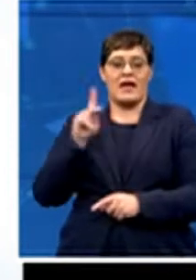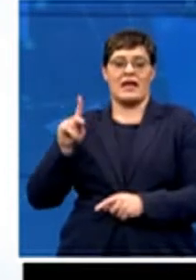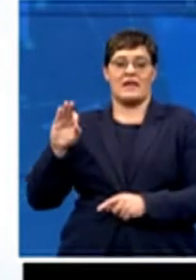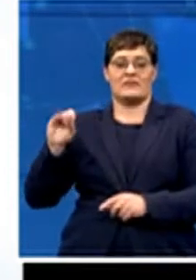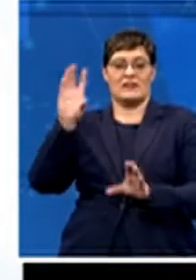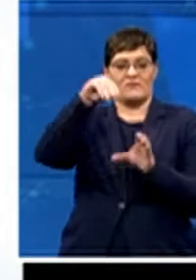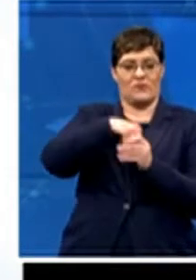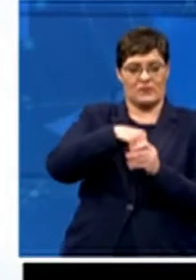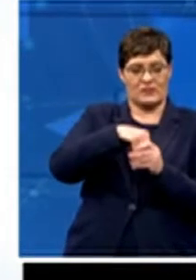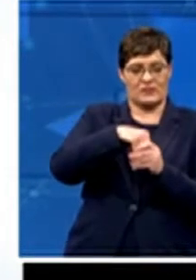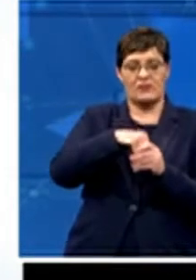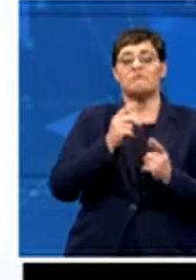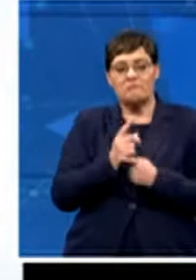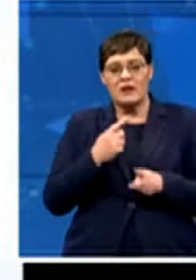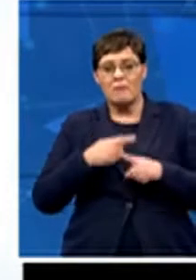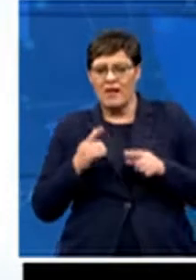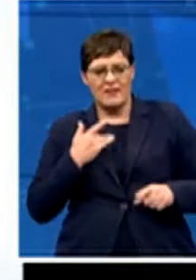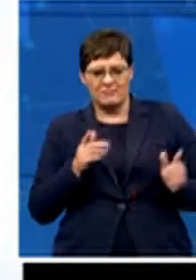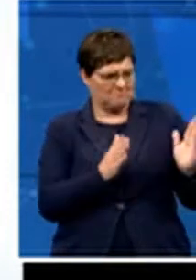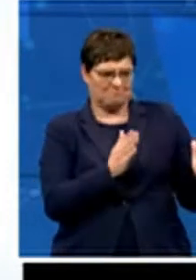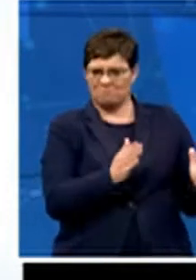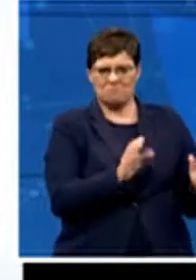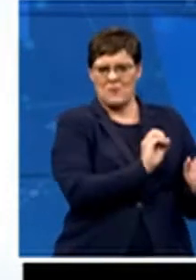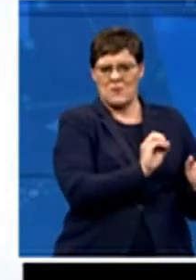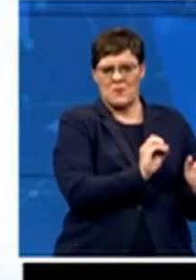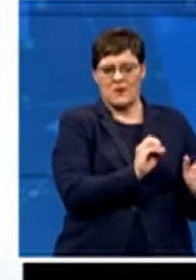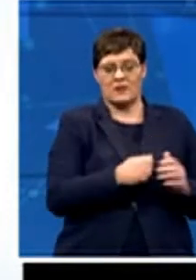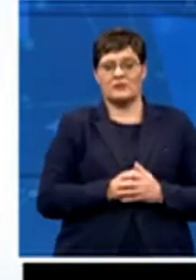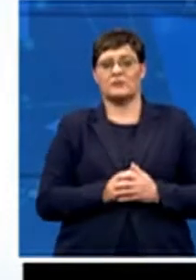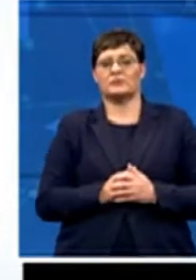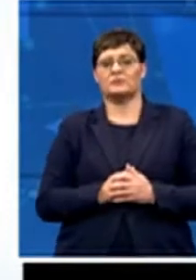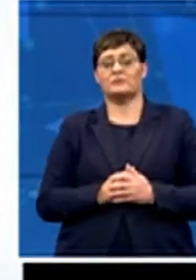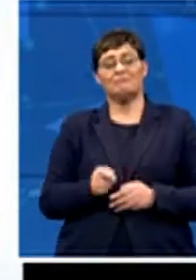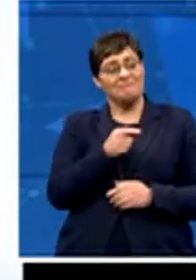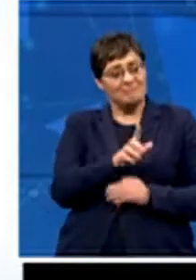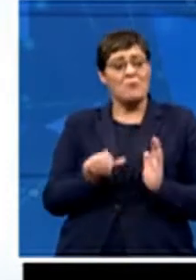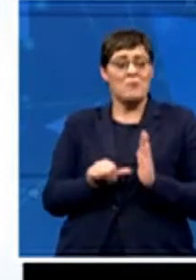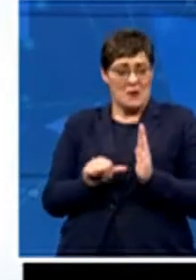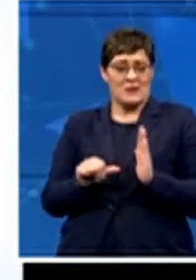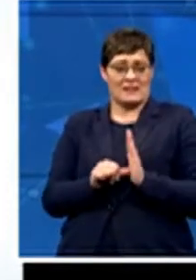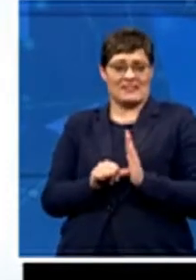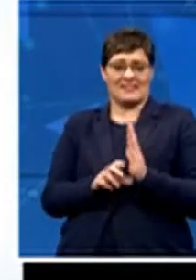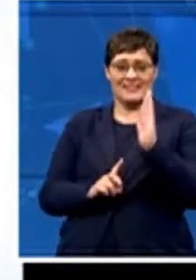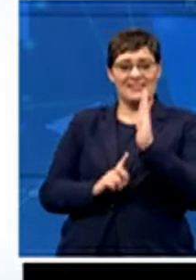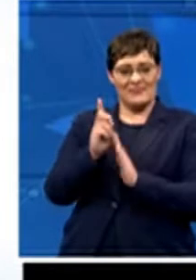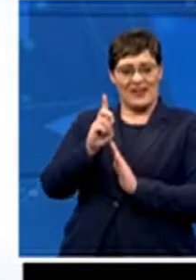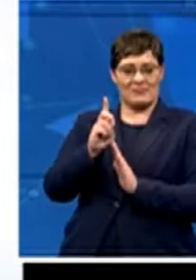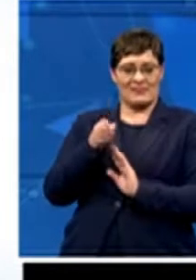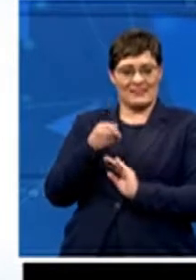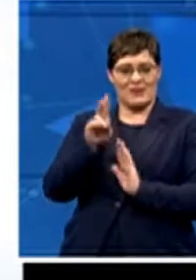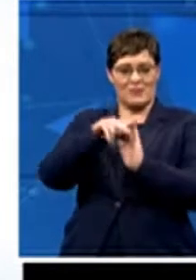felt. And it was a really critical aspect, this development program, particularly for young black players,